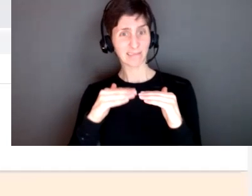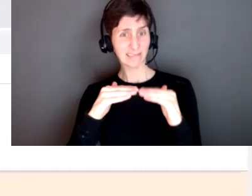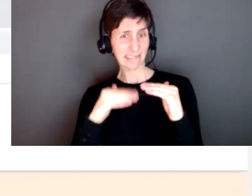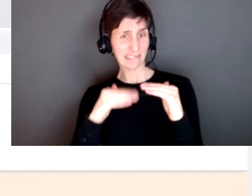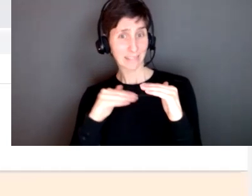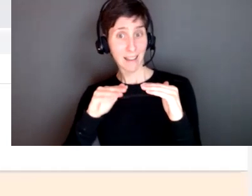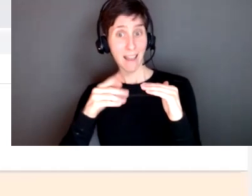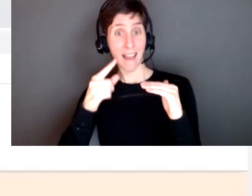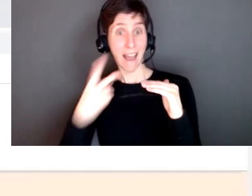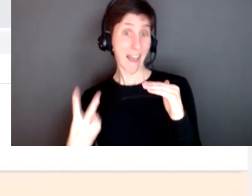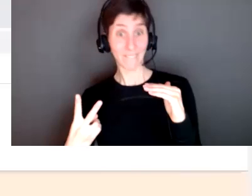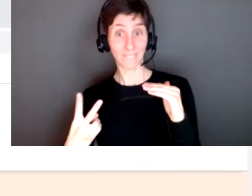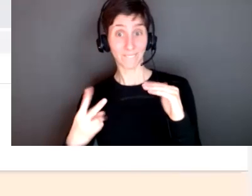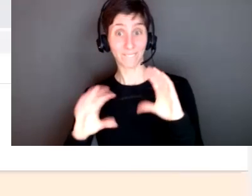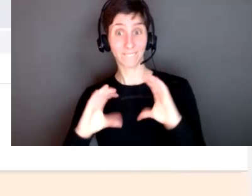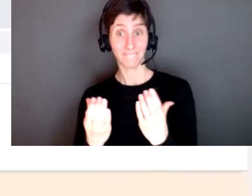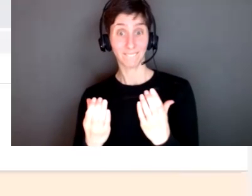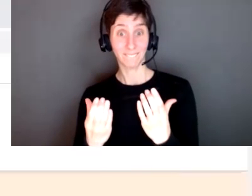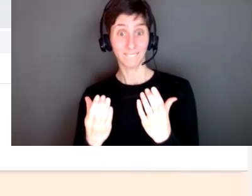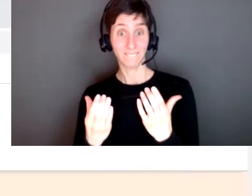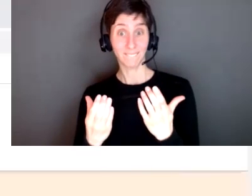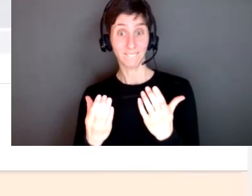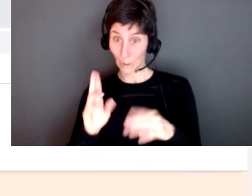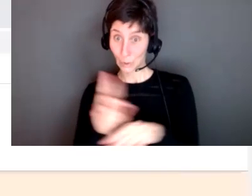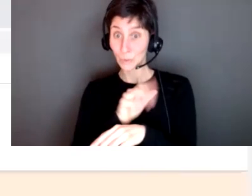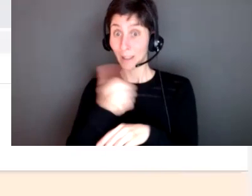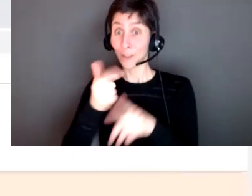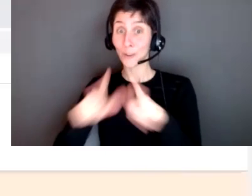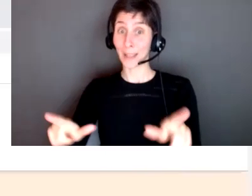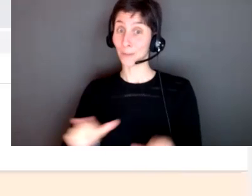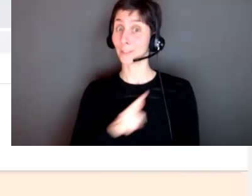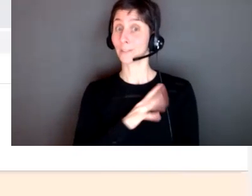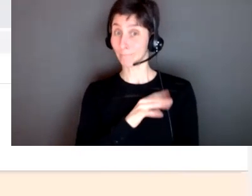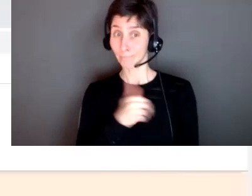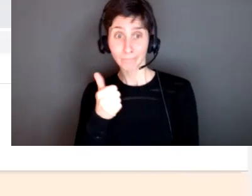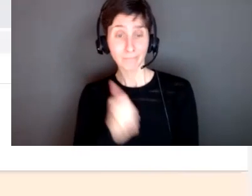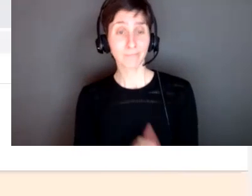of the class um and do use another language to communicate